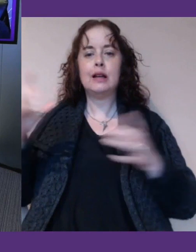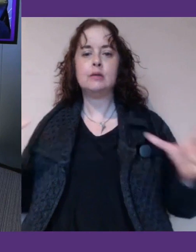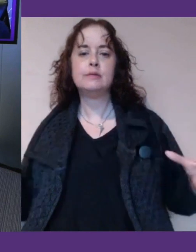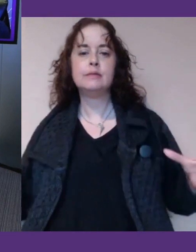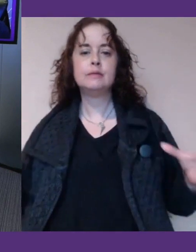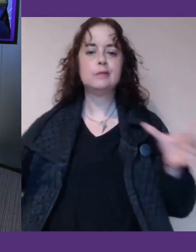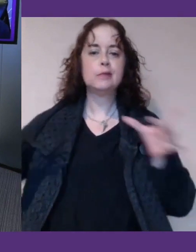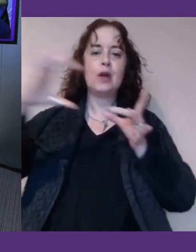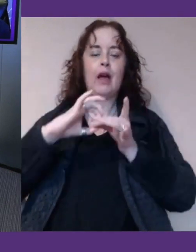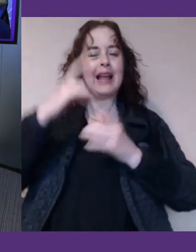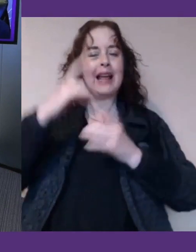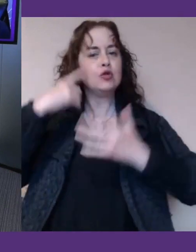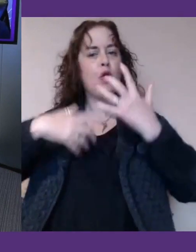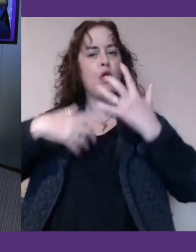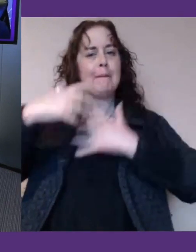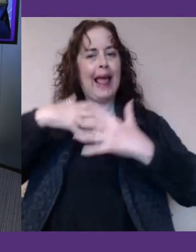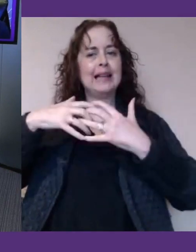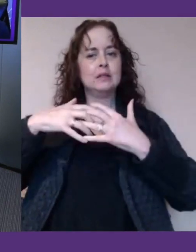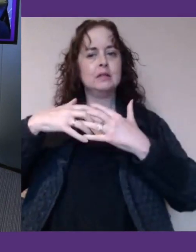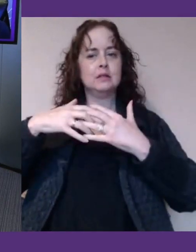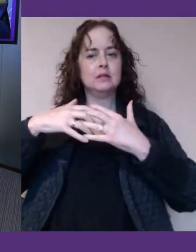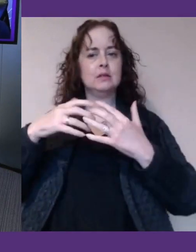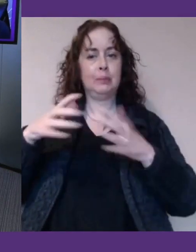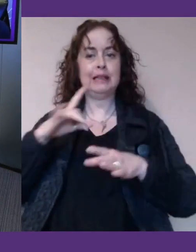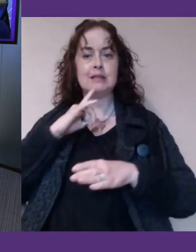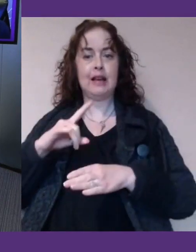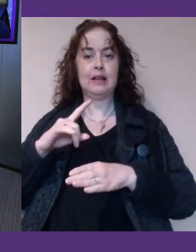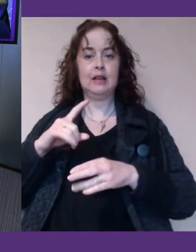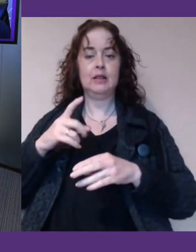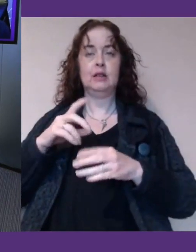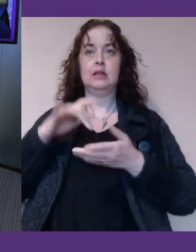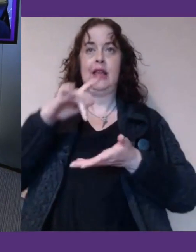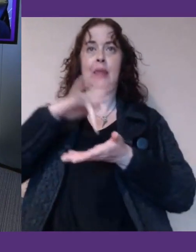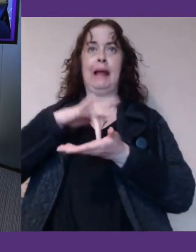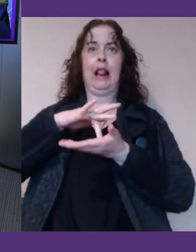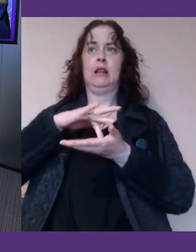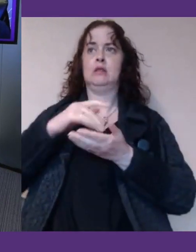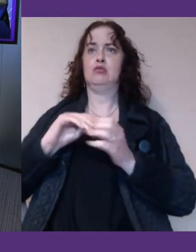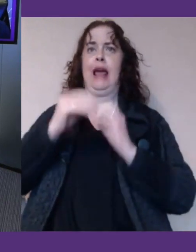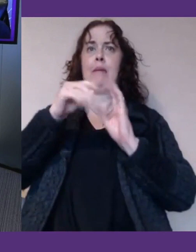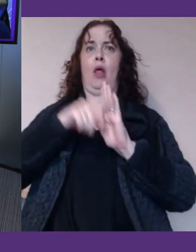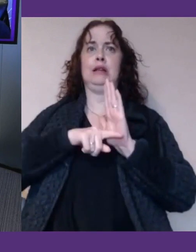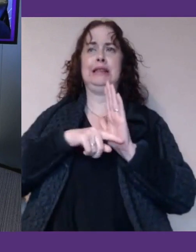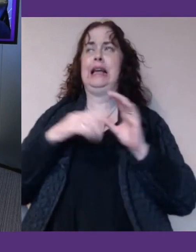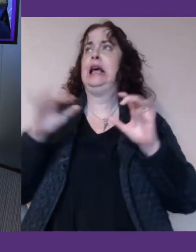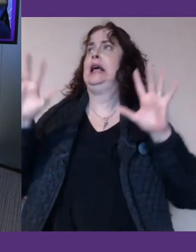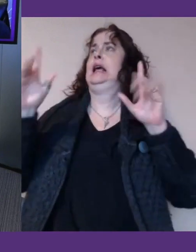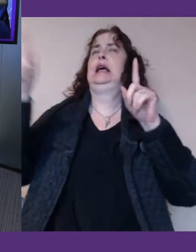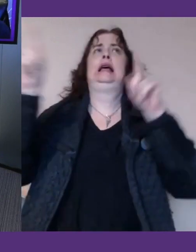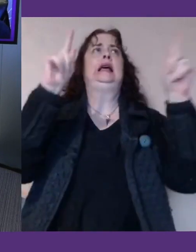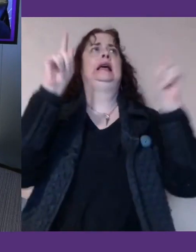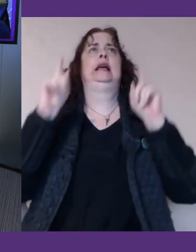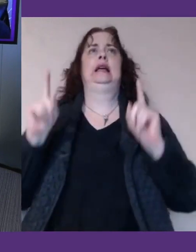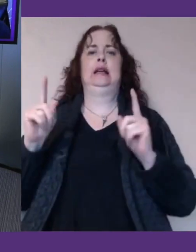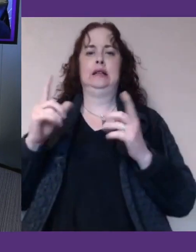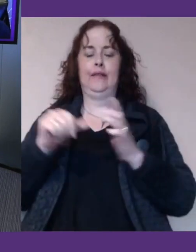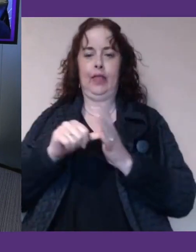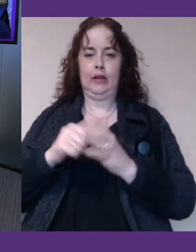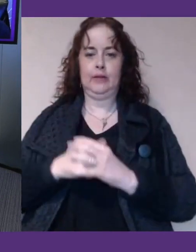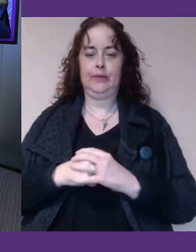have painted. Somebody sitting in the middle of that trying to make policy, it feels to me, is going to be quite tough right now. Yeah, absolutely. Thanks very much.